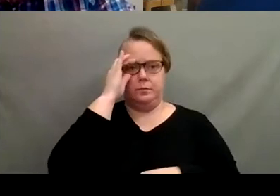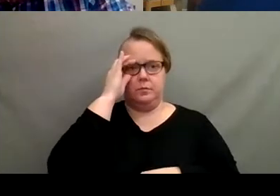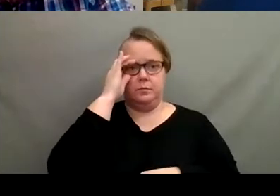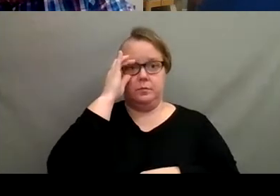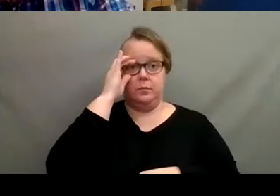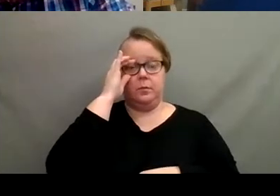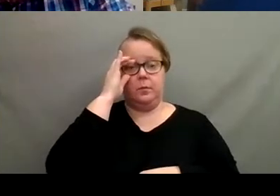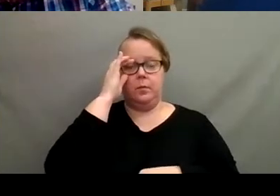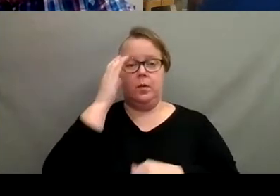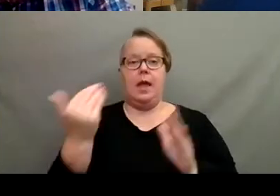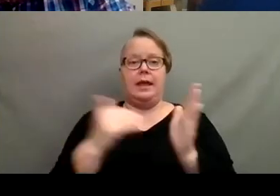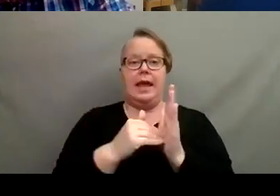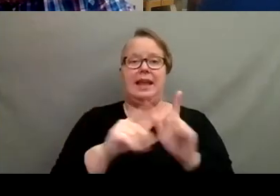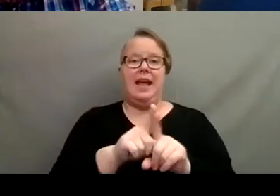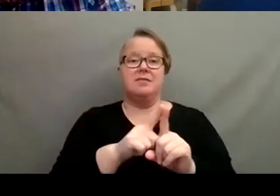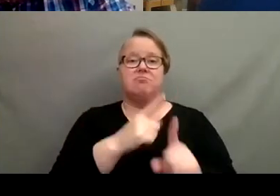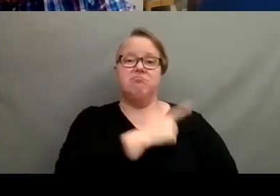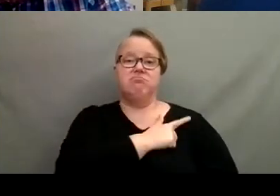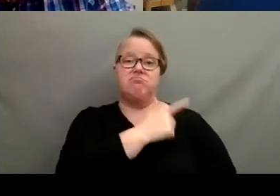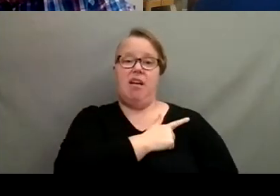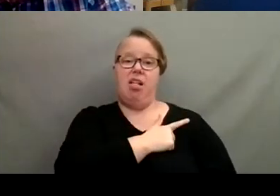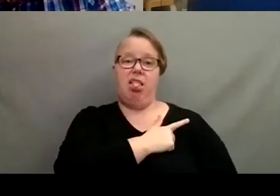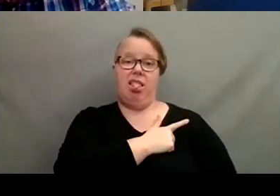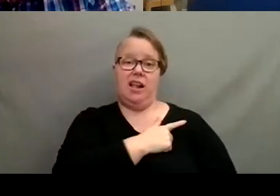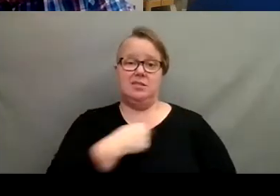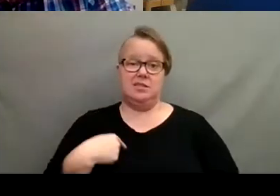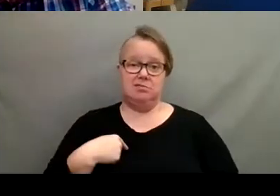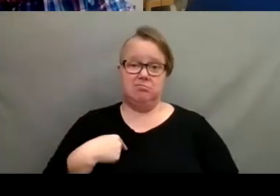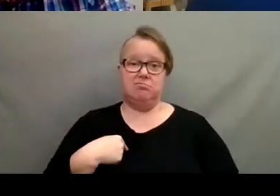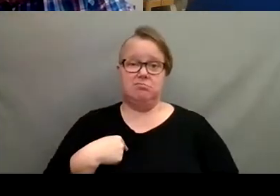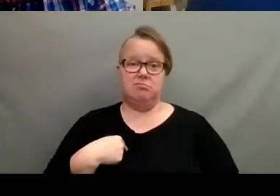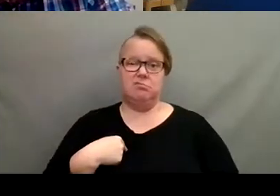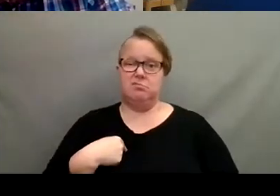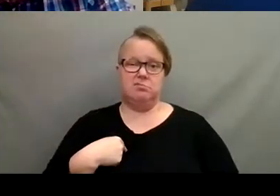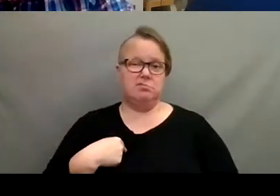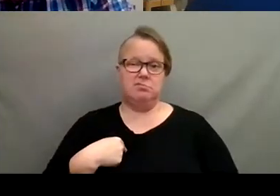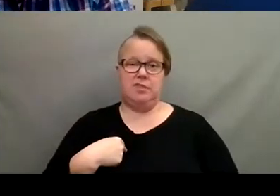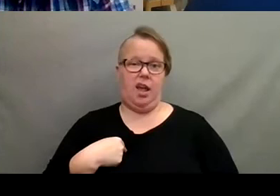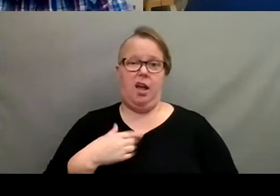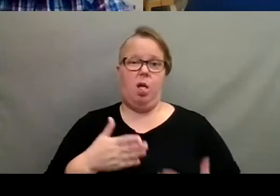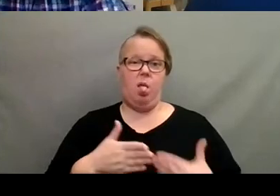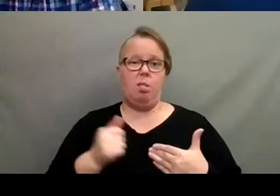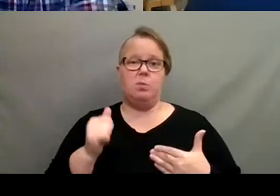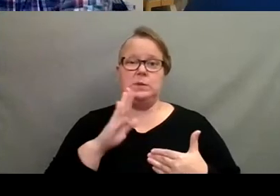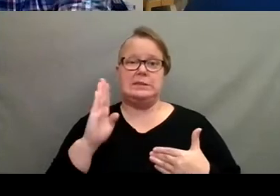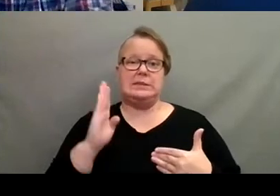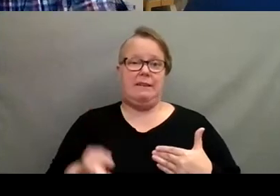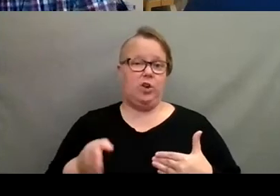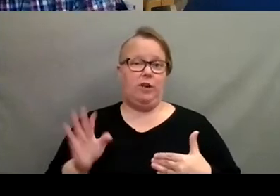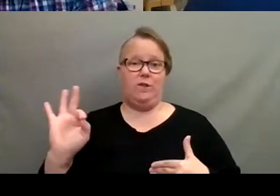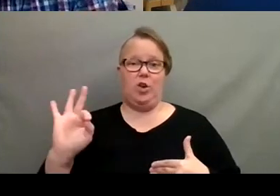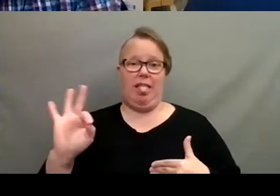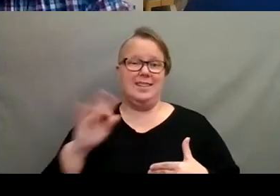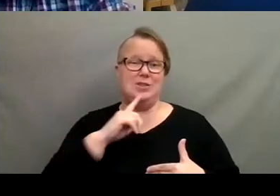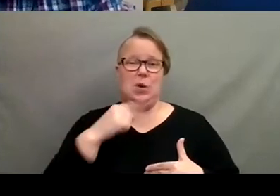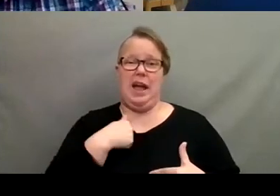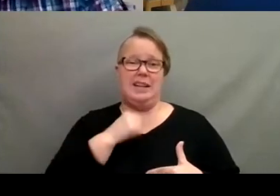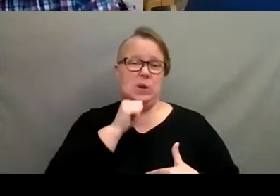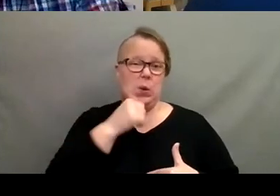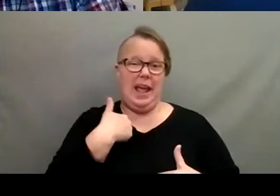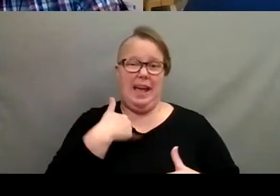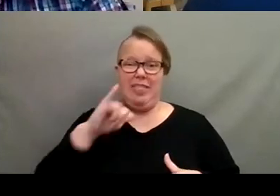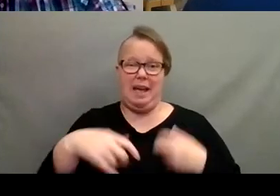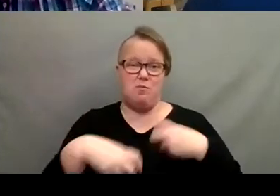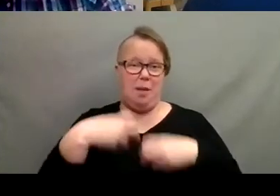as a lazy houseplant horticulturist, I very rarely fertilize. So I don't have that problem too